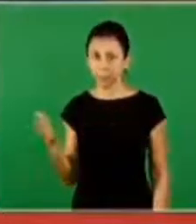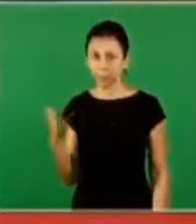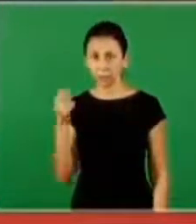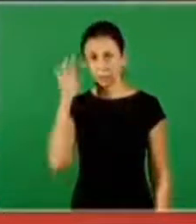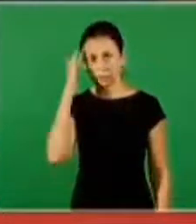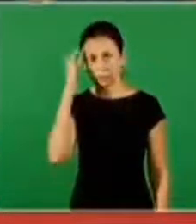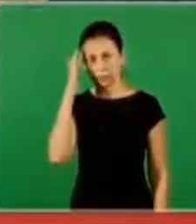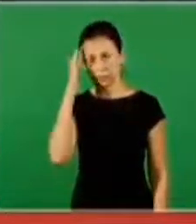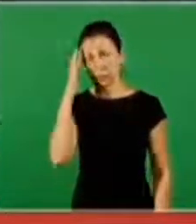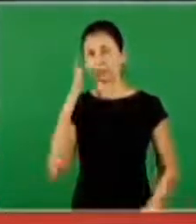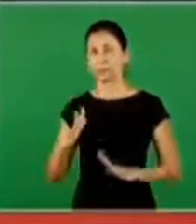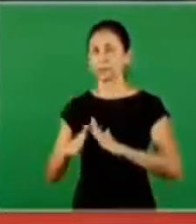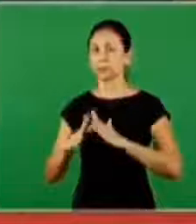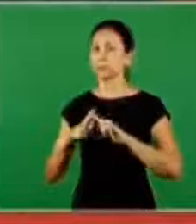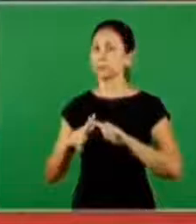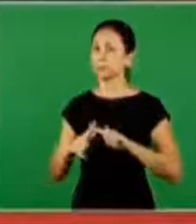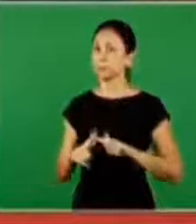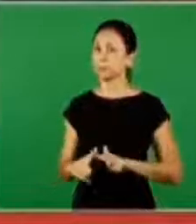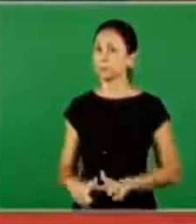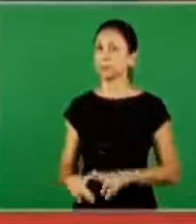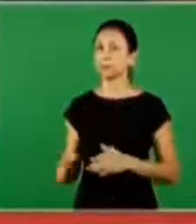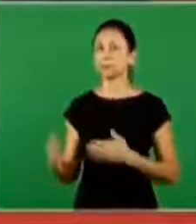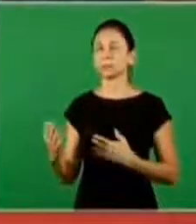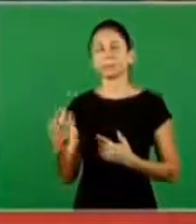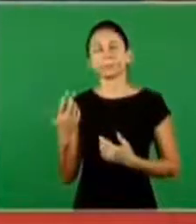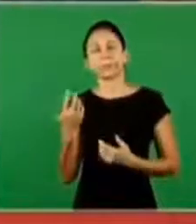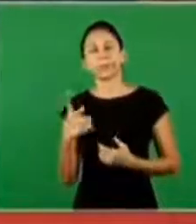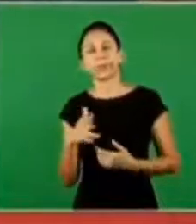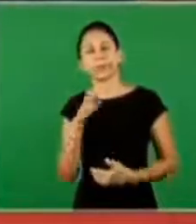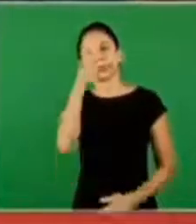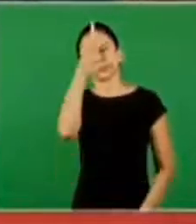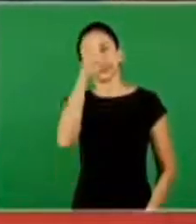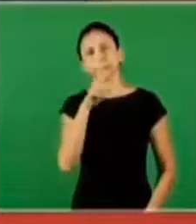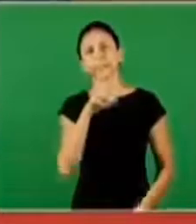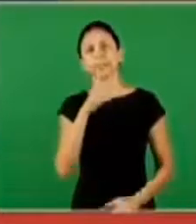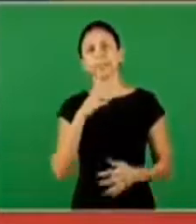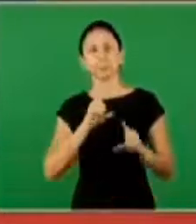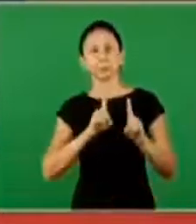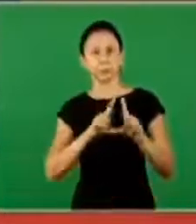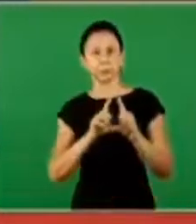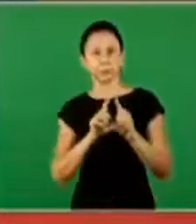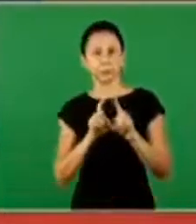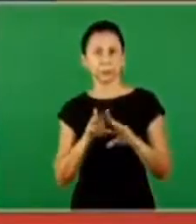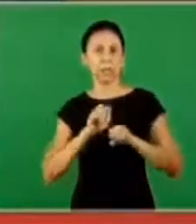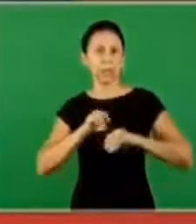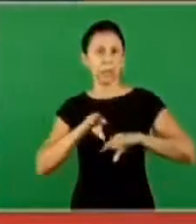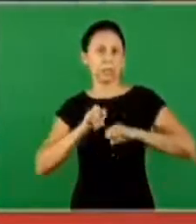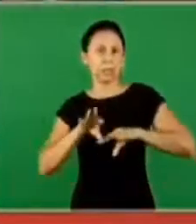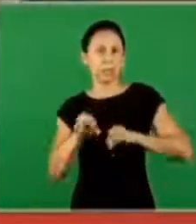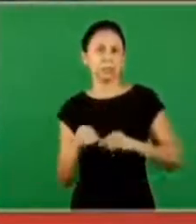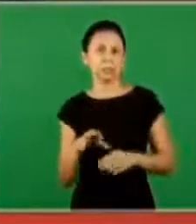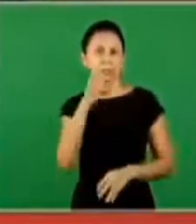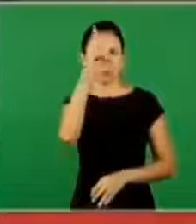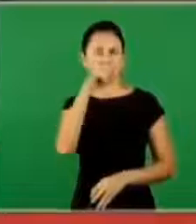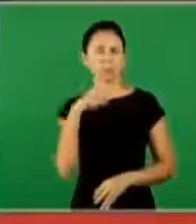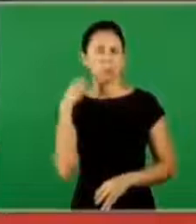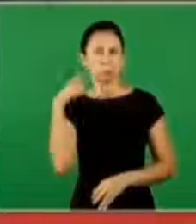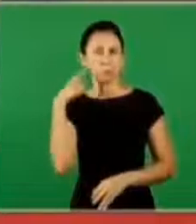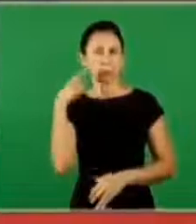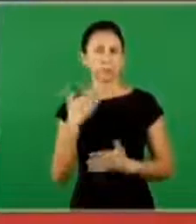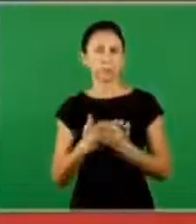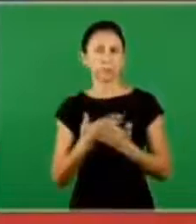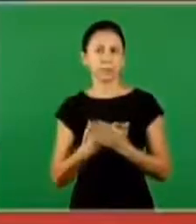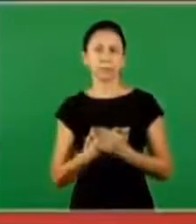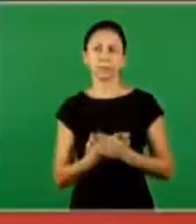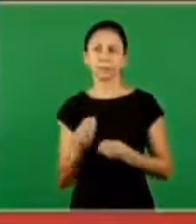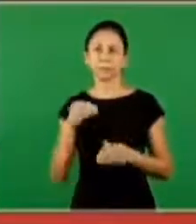Doctrine, we're speaking about doctrine of the church. You're going to see doctrine of the law, and doctrine of whoever studies